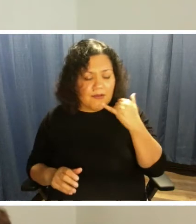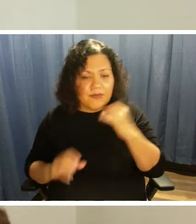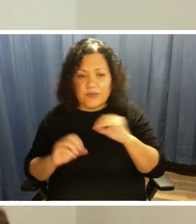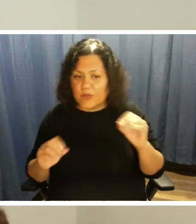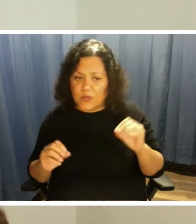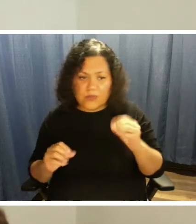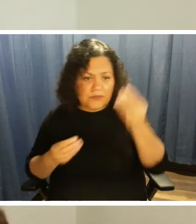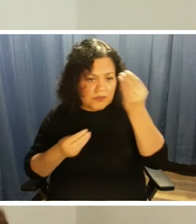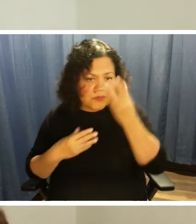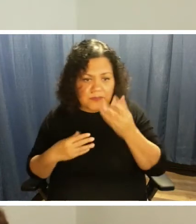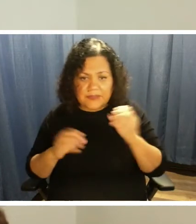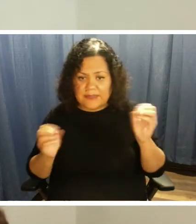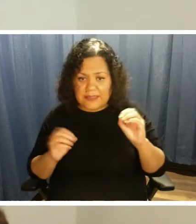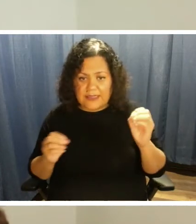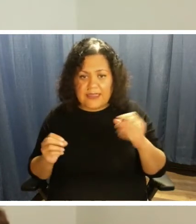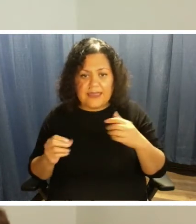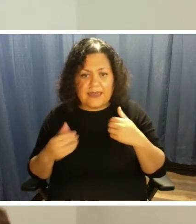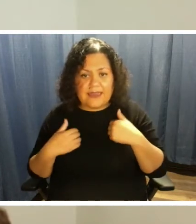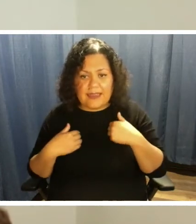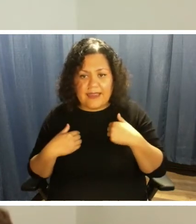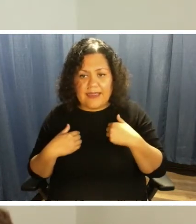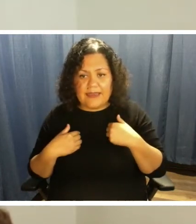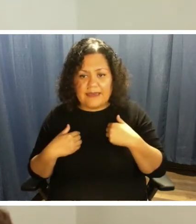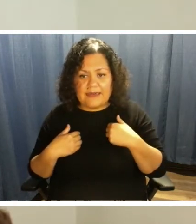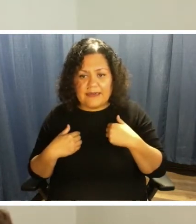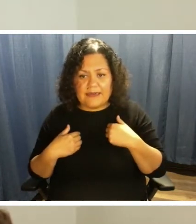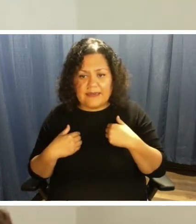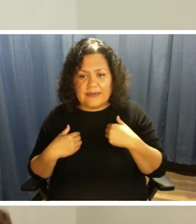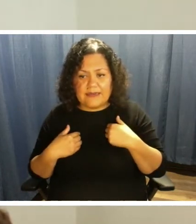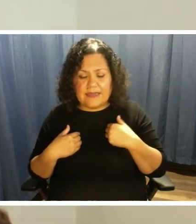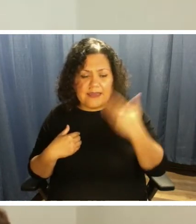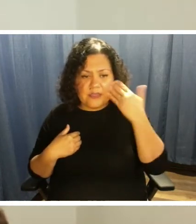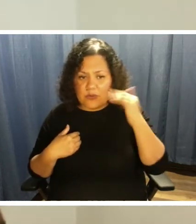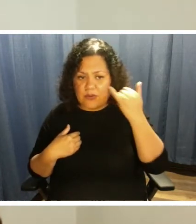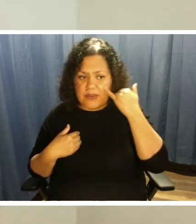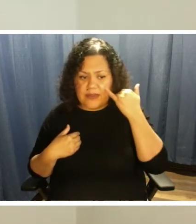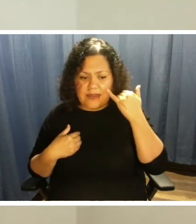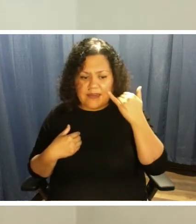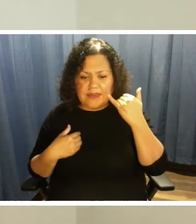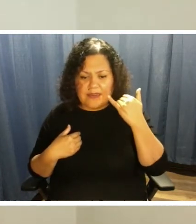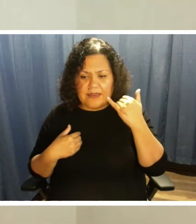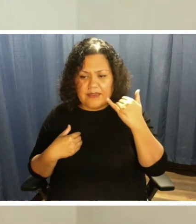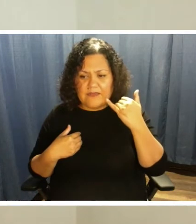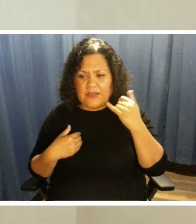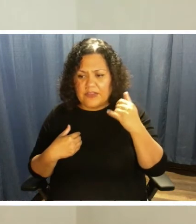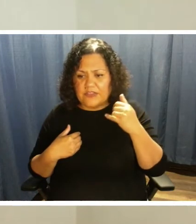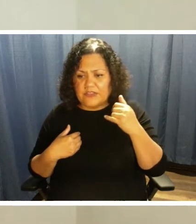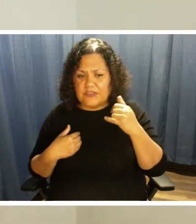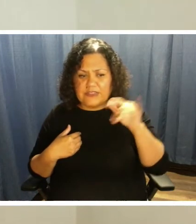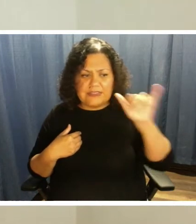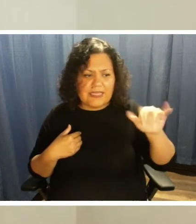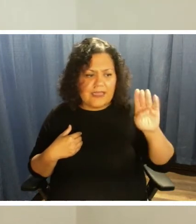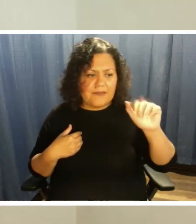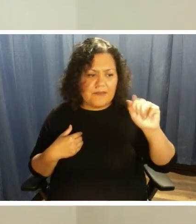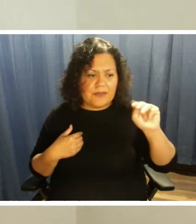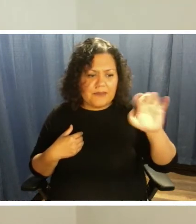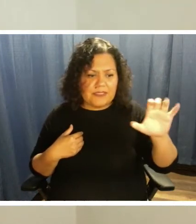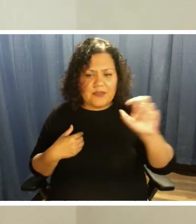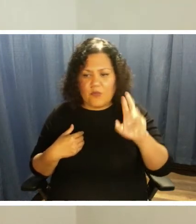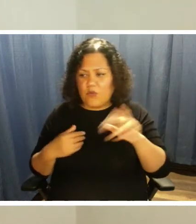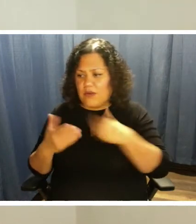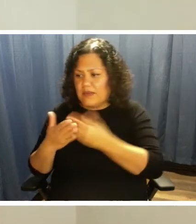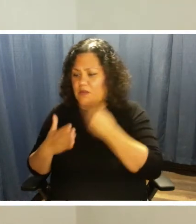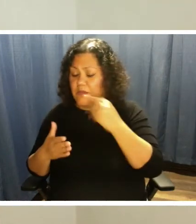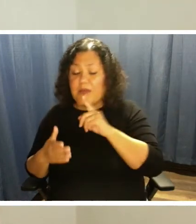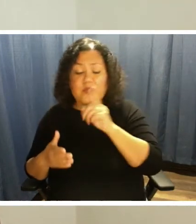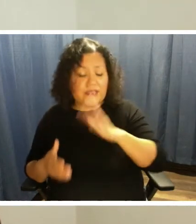anything. And I had I didn't know whether to try to get home or stay there at BAMSI. I'm really upset